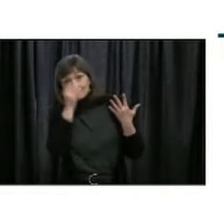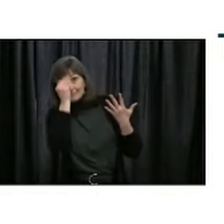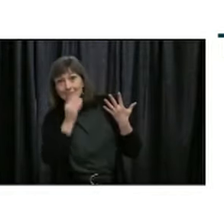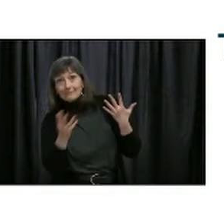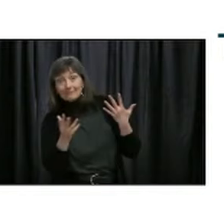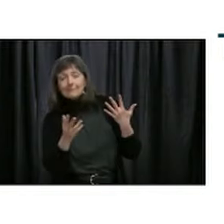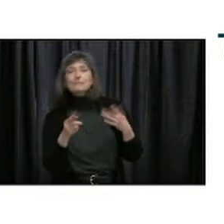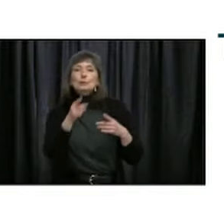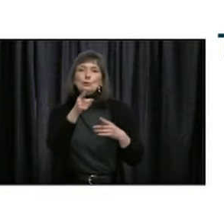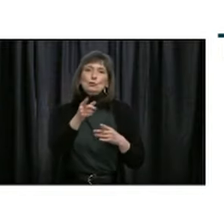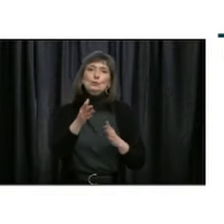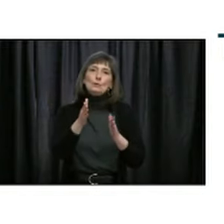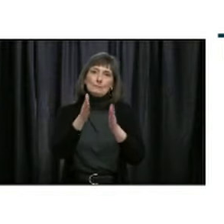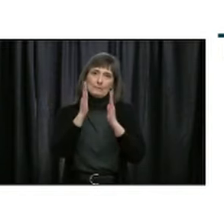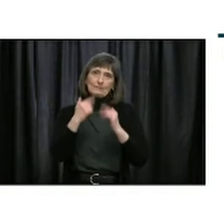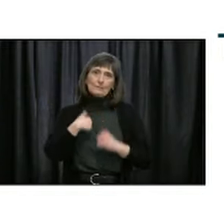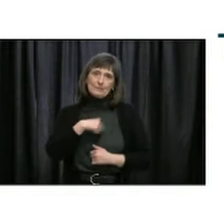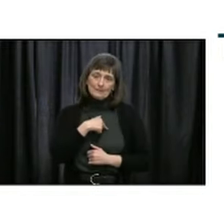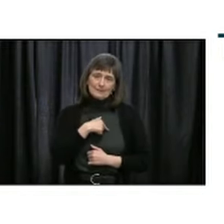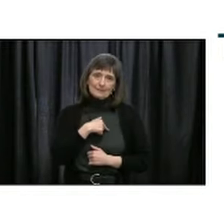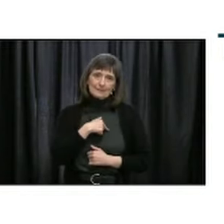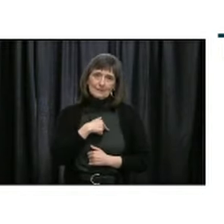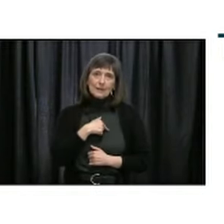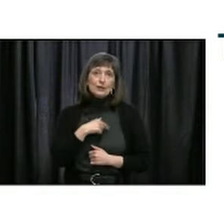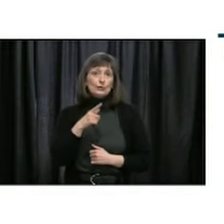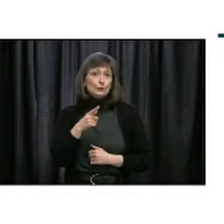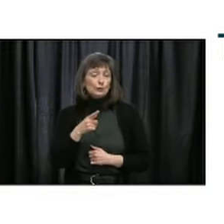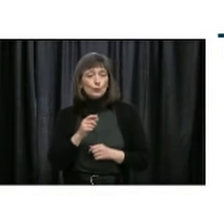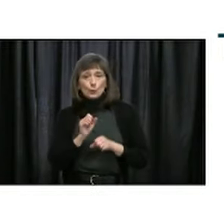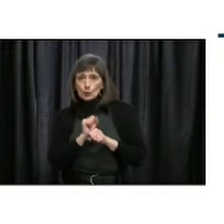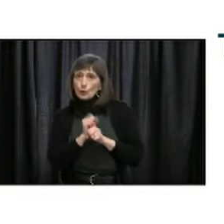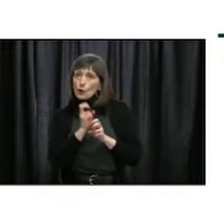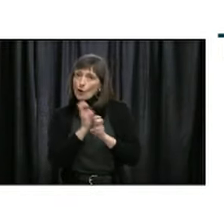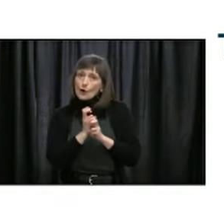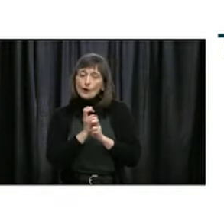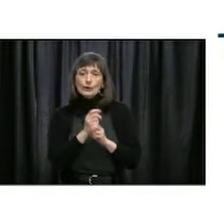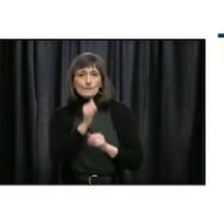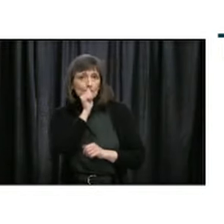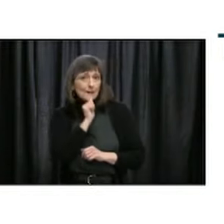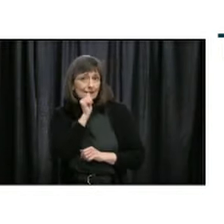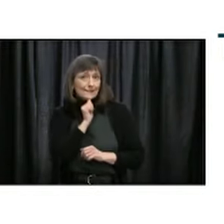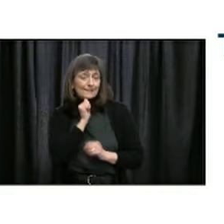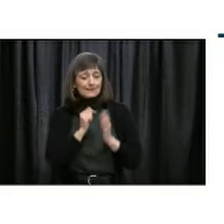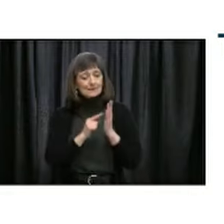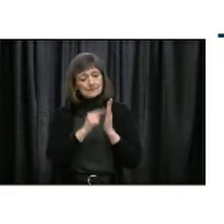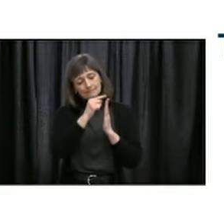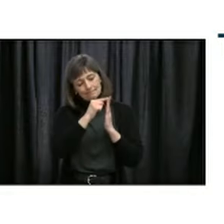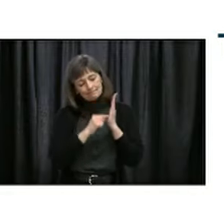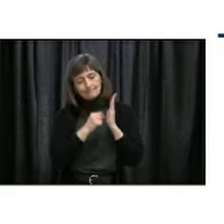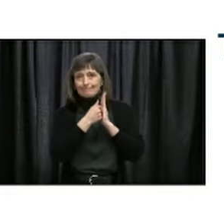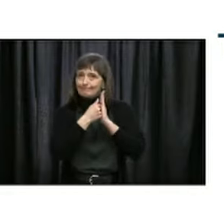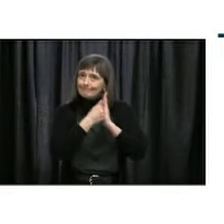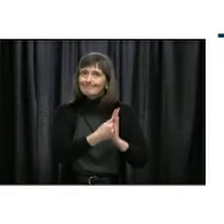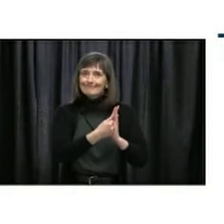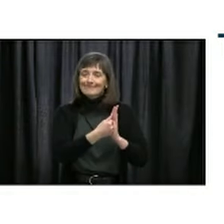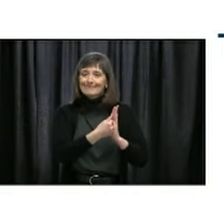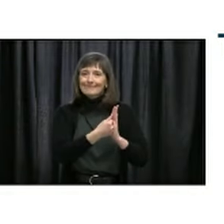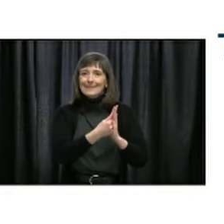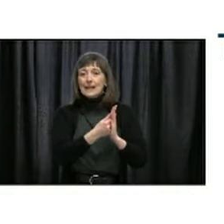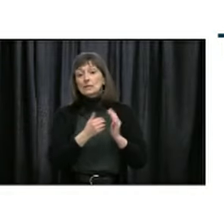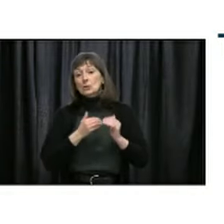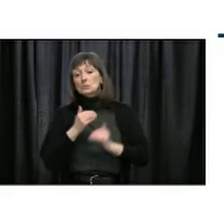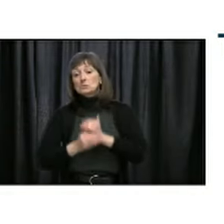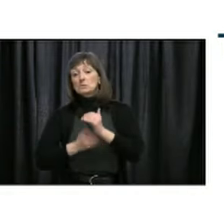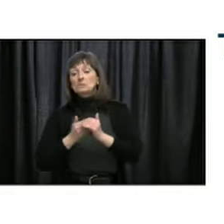We have asked for your continued cooperation, dedication, and patience as we navigate the next phase of our journey